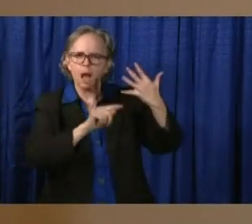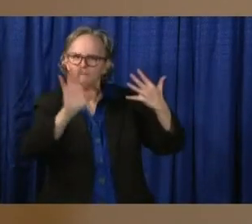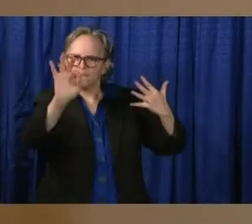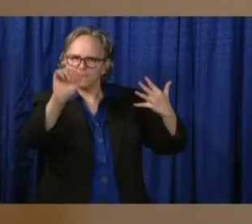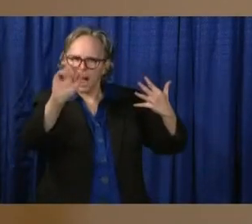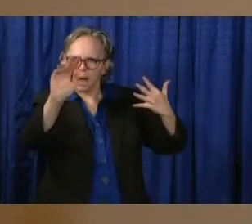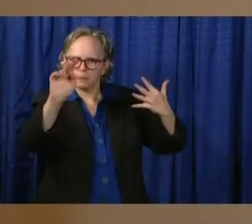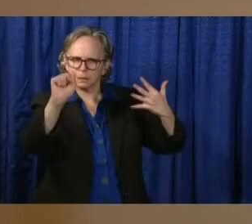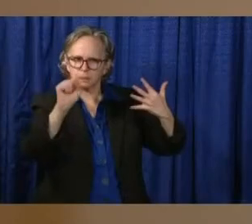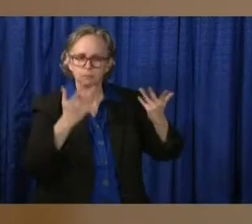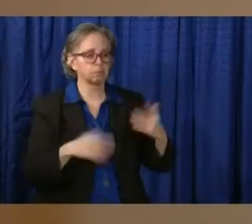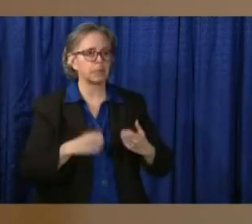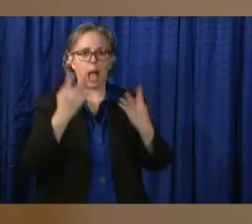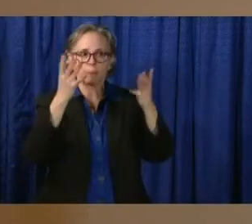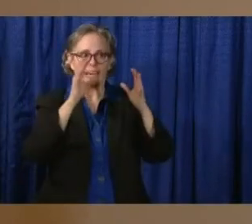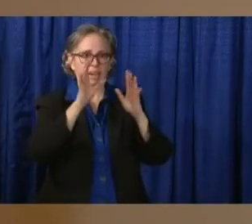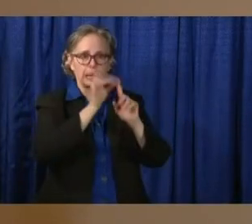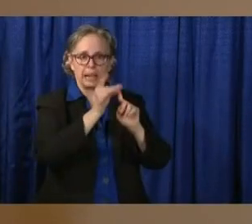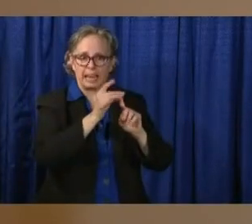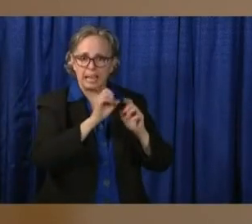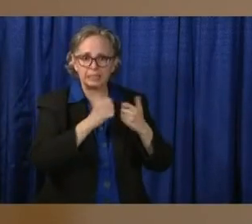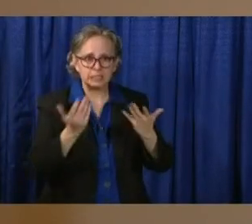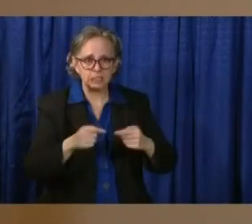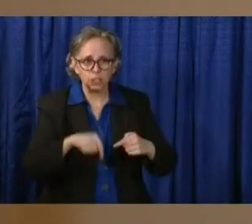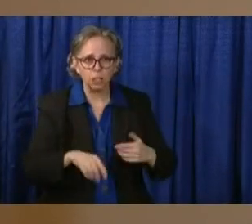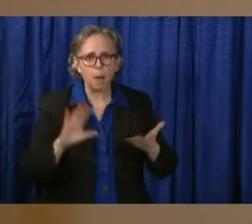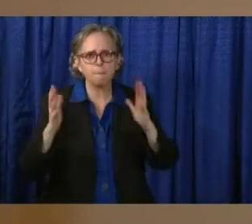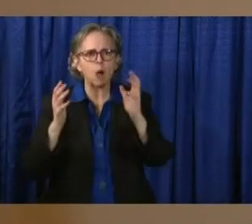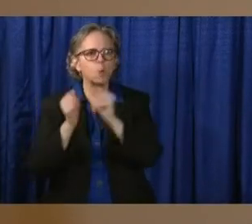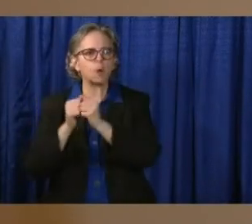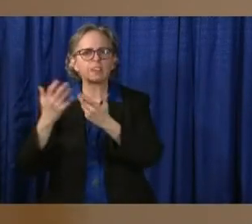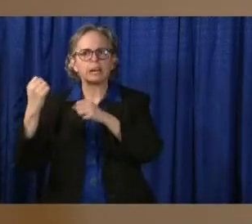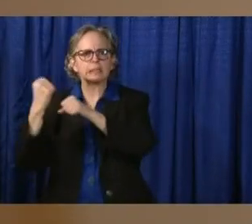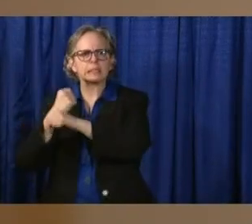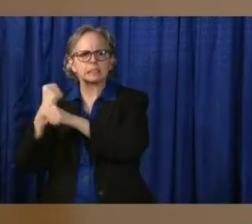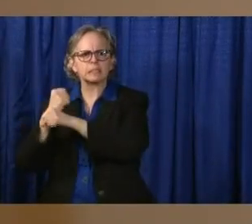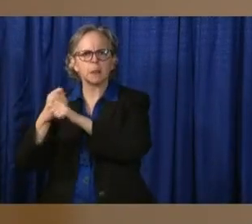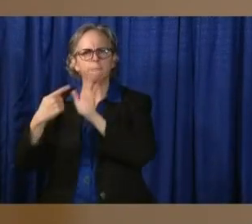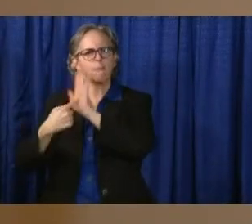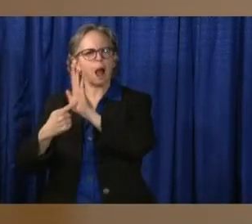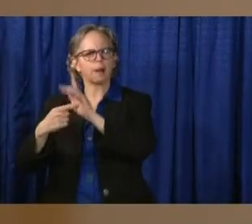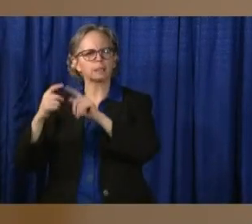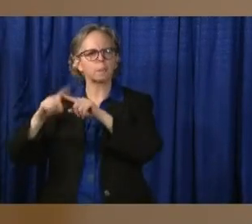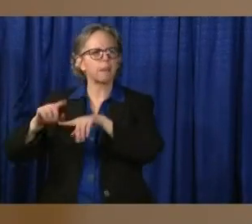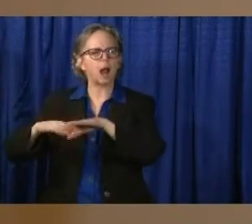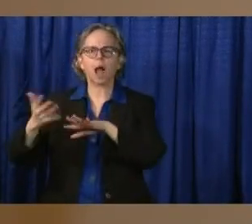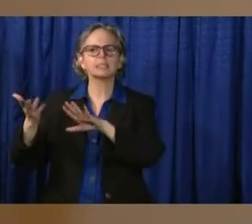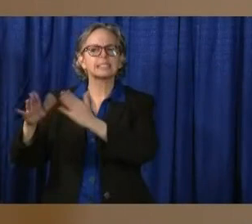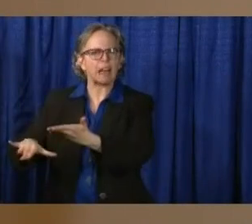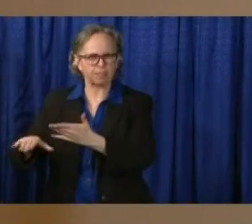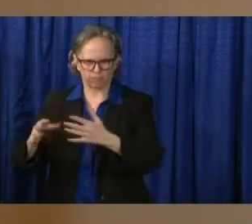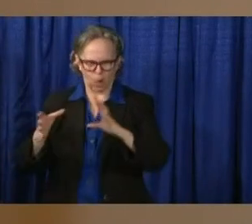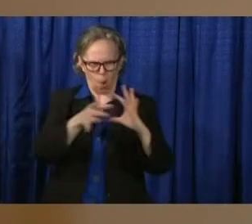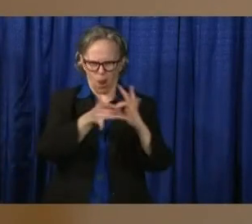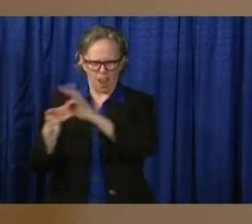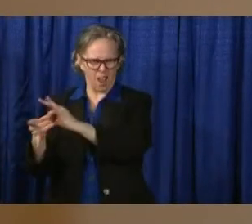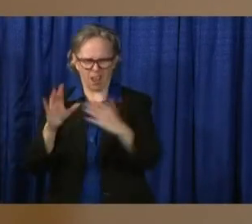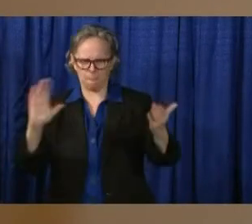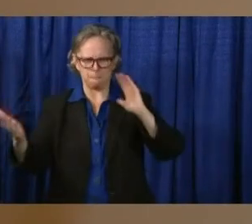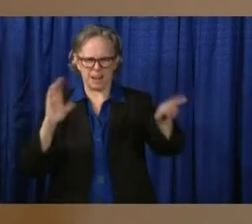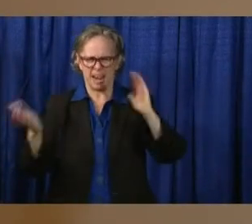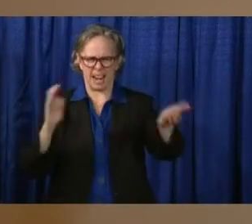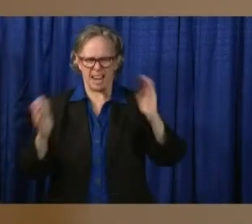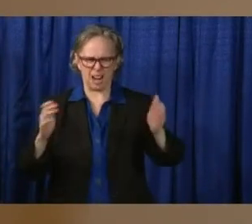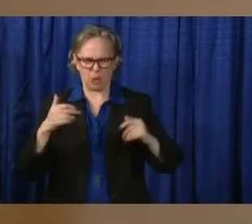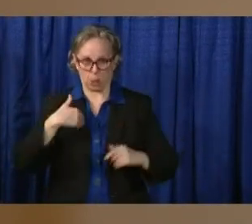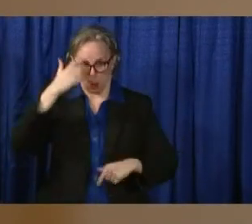state versus the statistical modeling that's based on deaths. And as we know in Ohio, especially because of